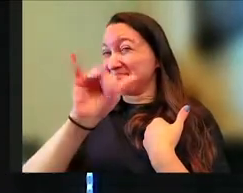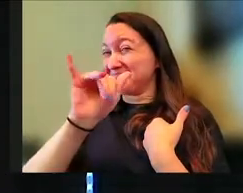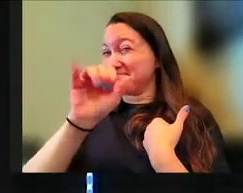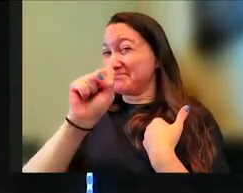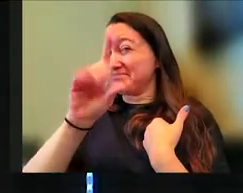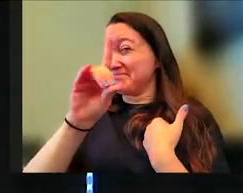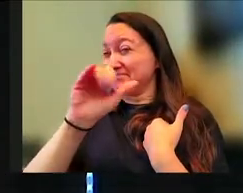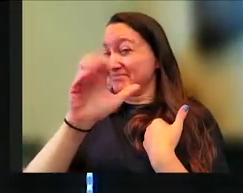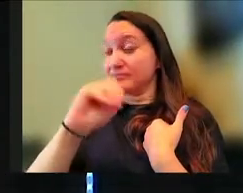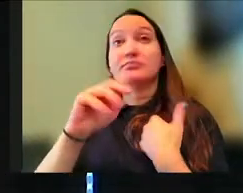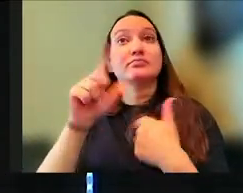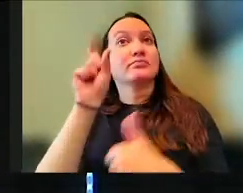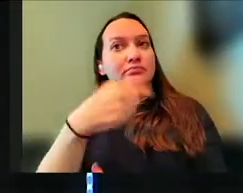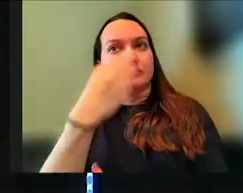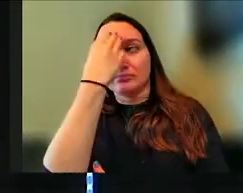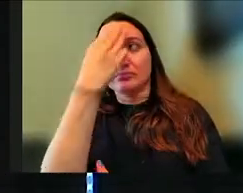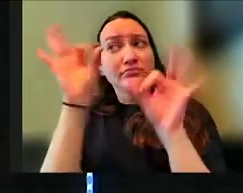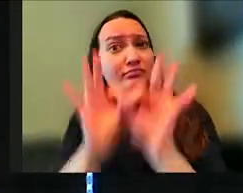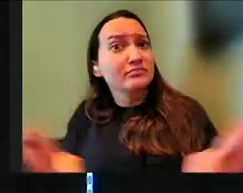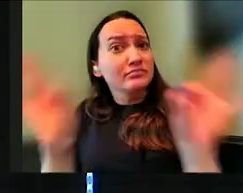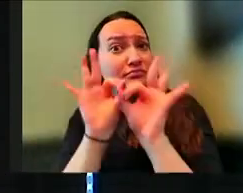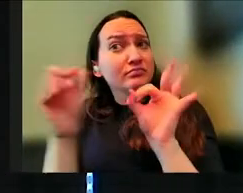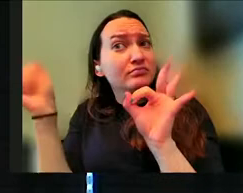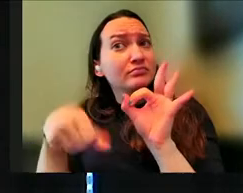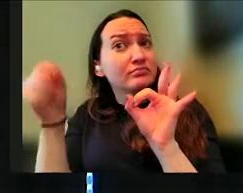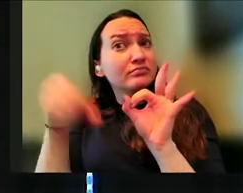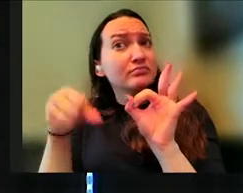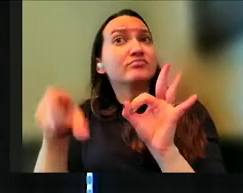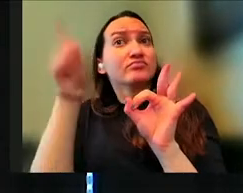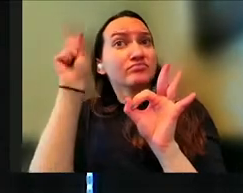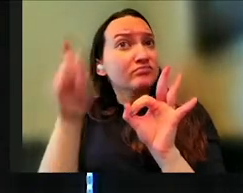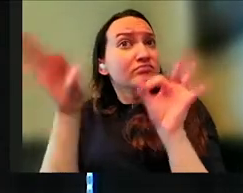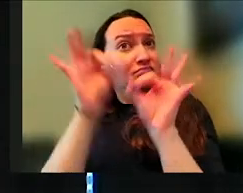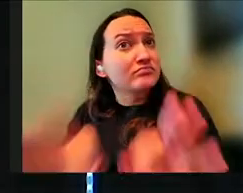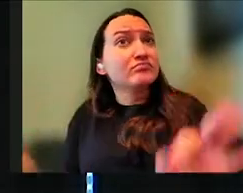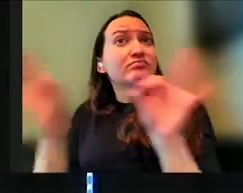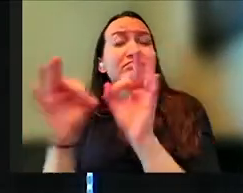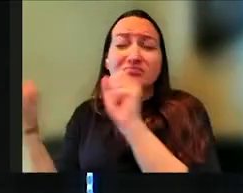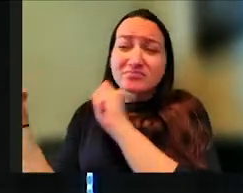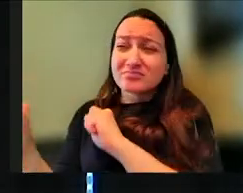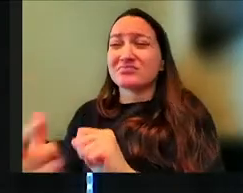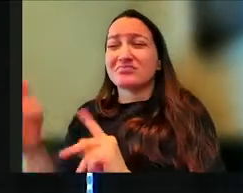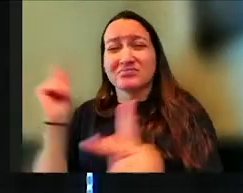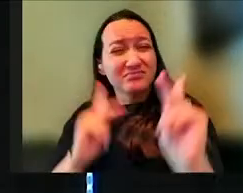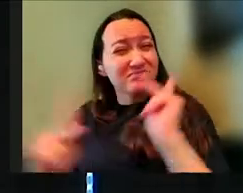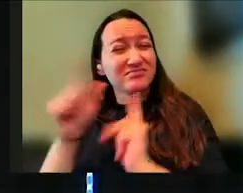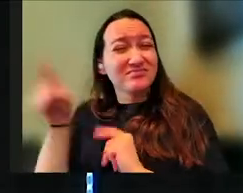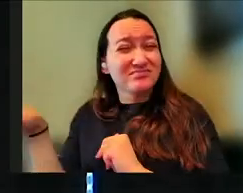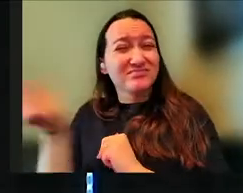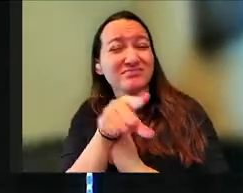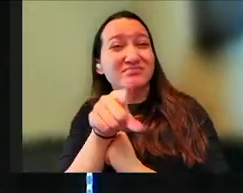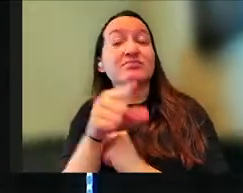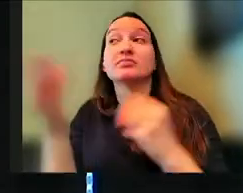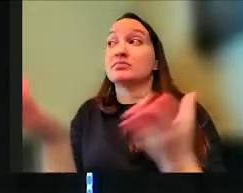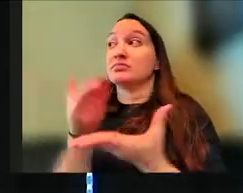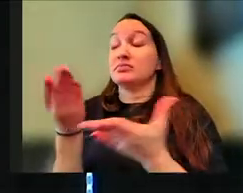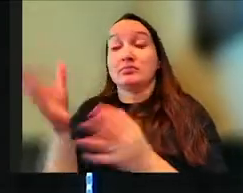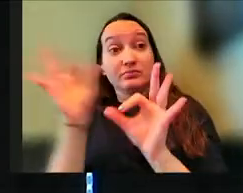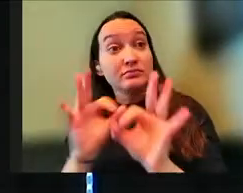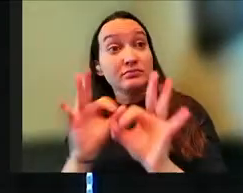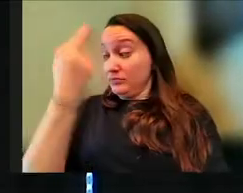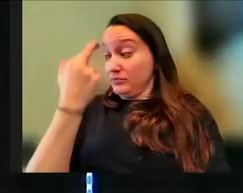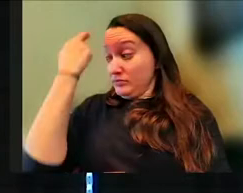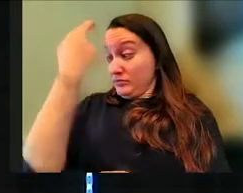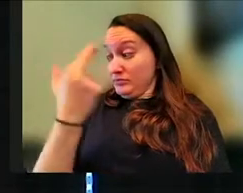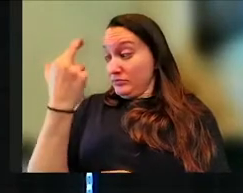first and foremost, that it is important, and it should be so important to every single one of us. In fact, the reason for that is because it is